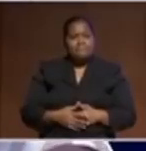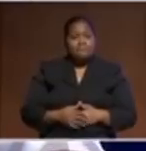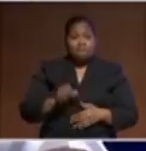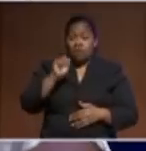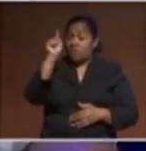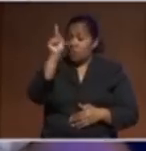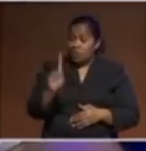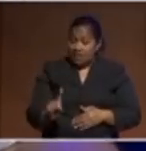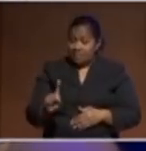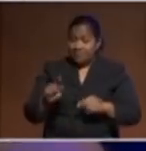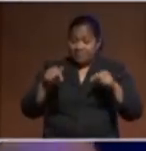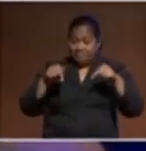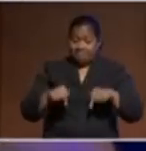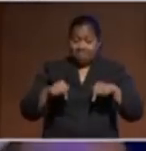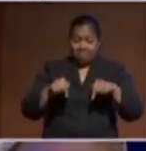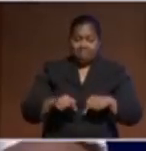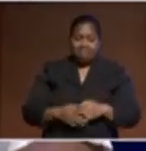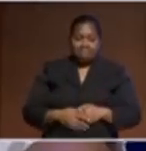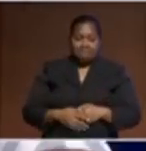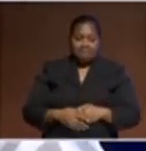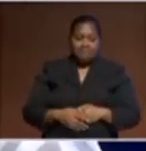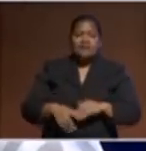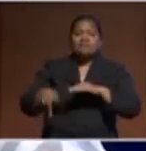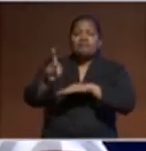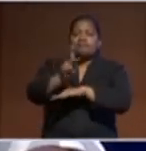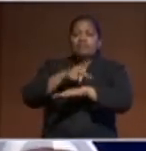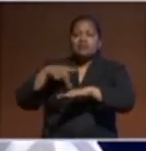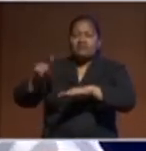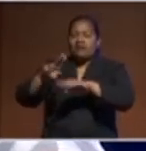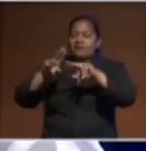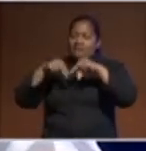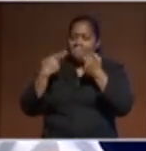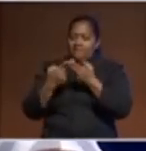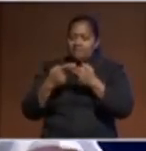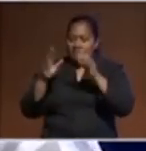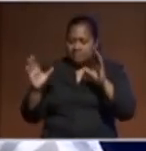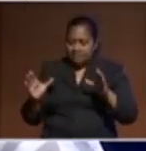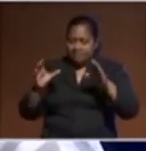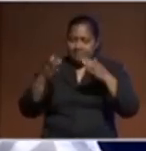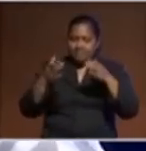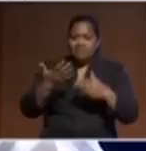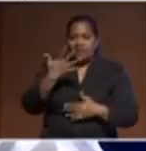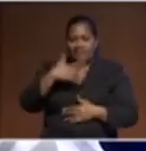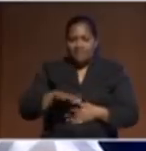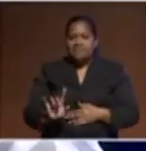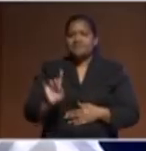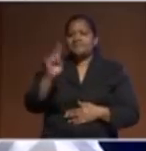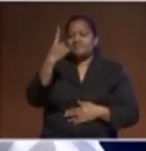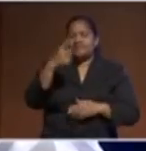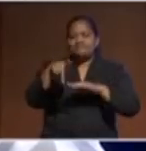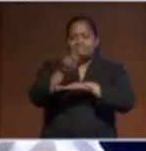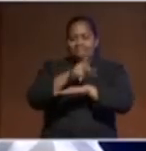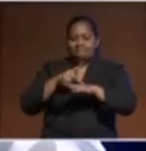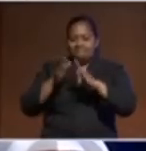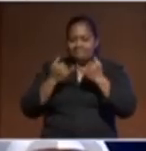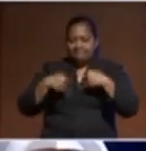here as a Pacific family gathering here at the 51st Pacific Island Forum